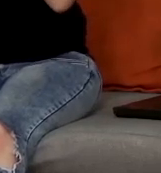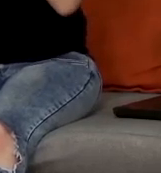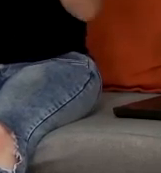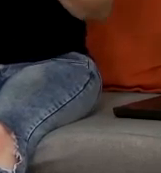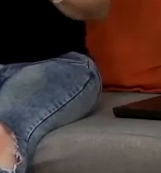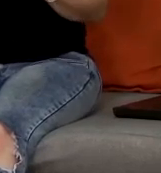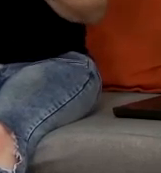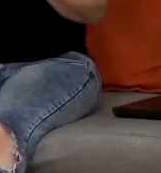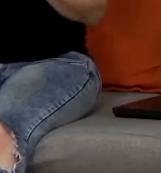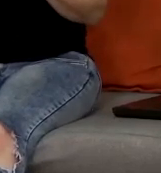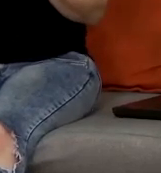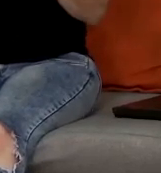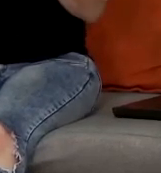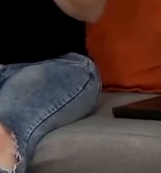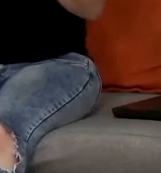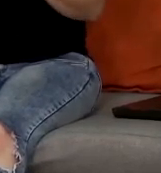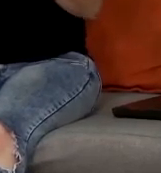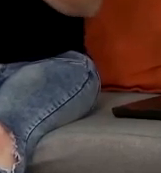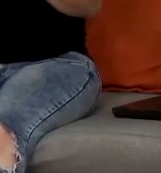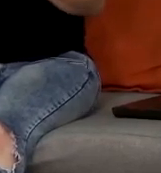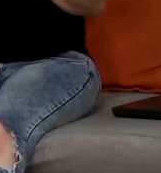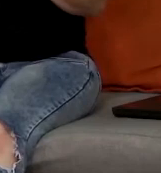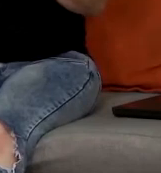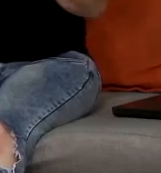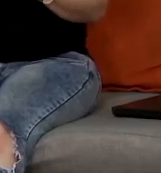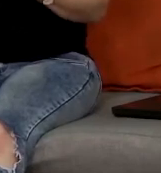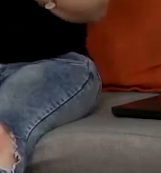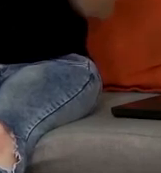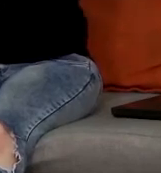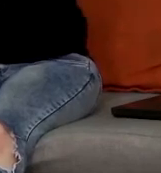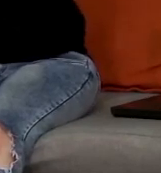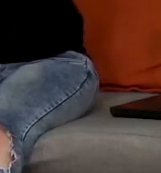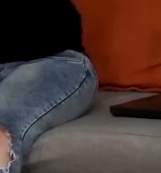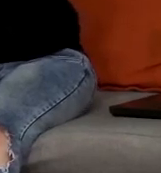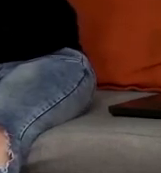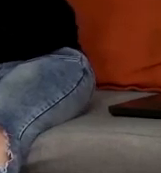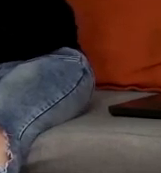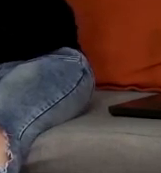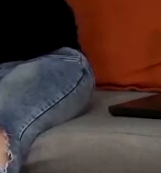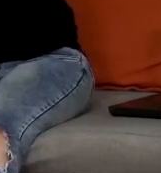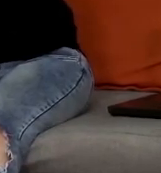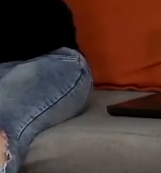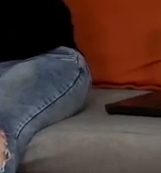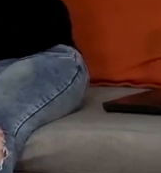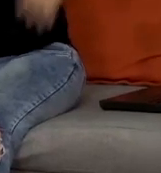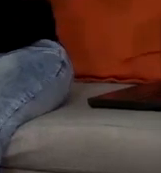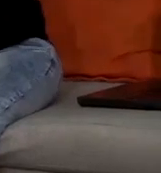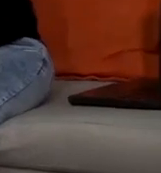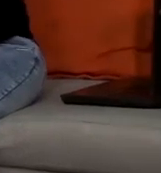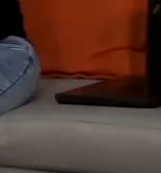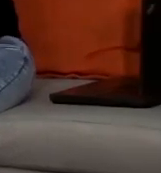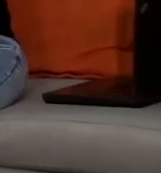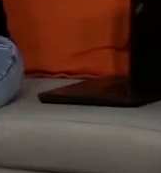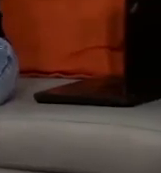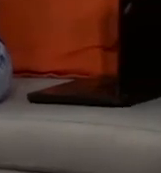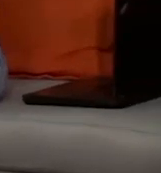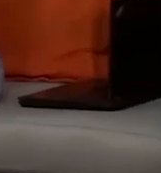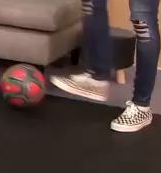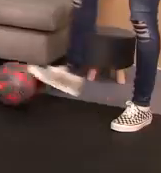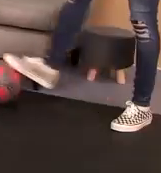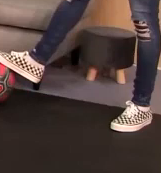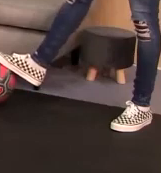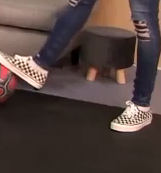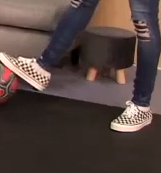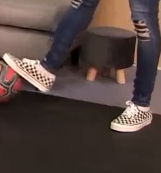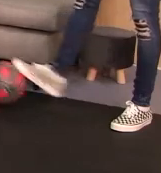earphones in and listen to yourself talking back the lesson. That might help you as an auditory learner. You could then do that where you